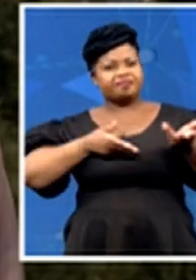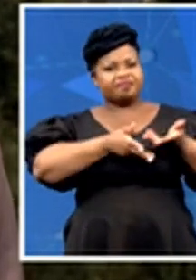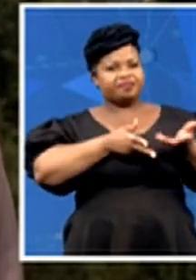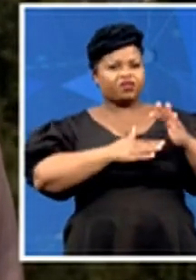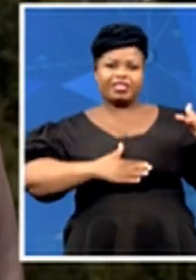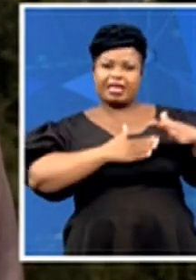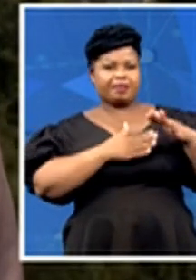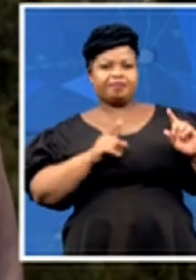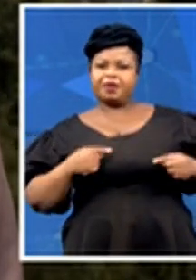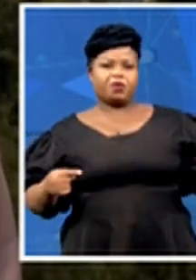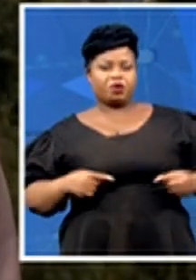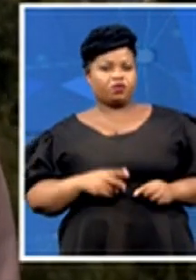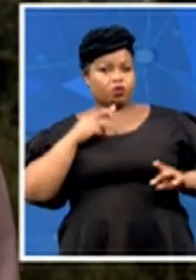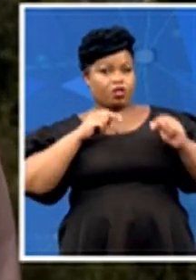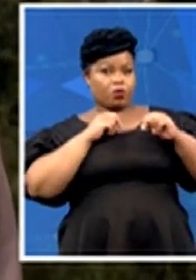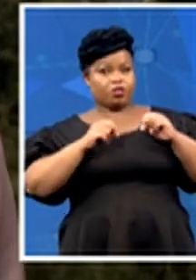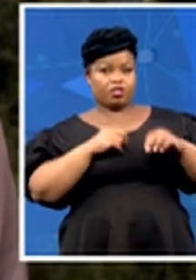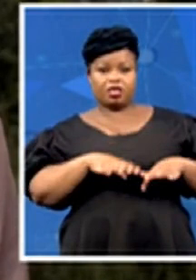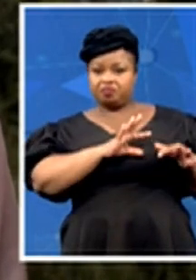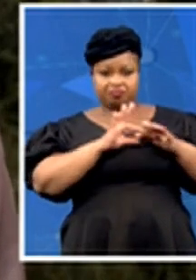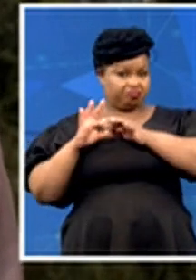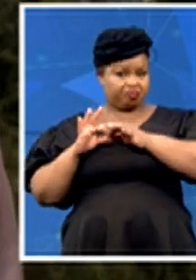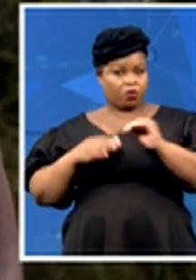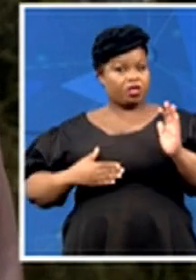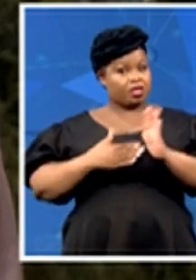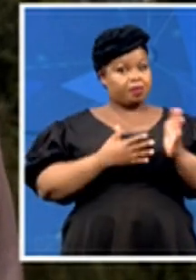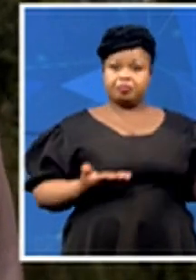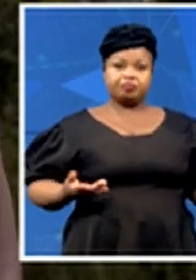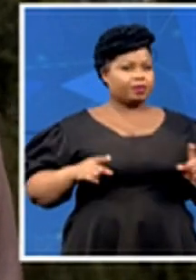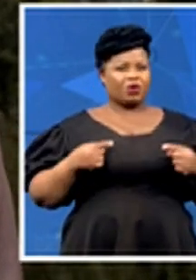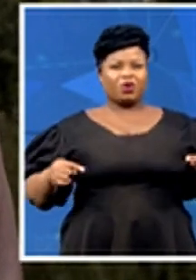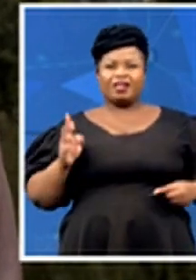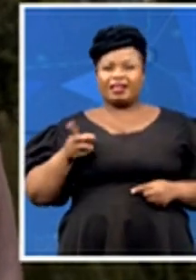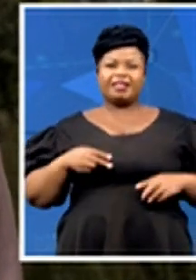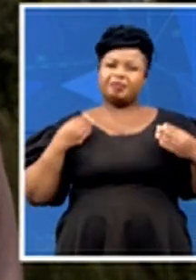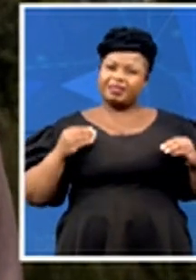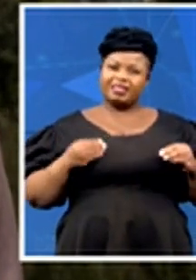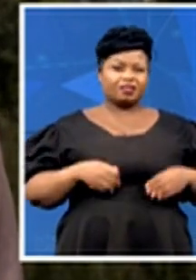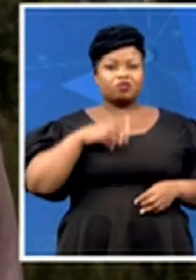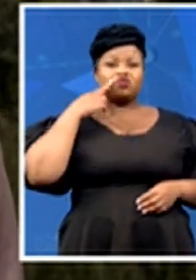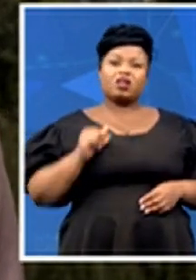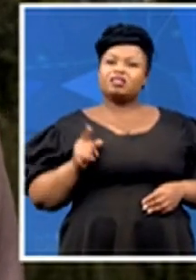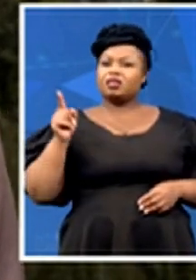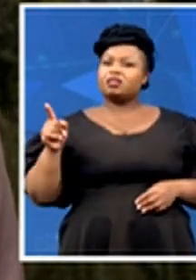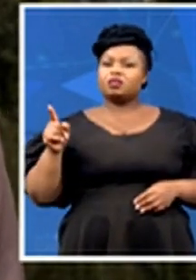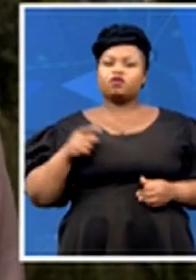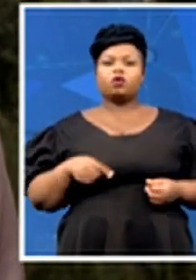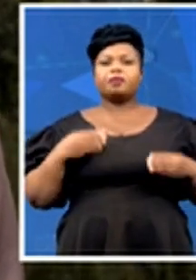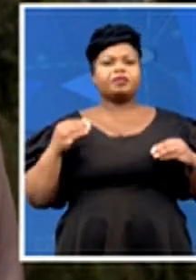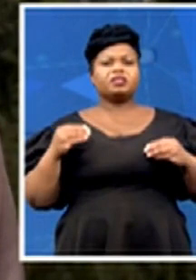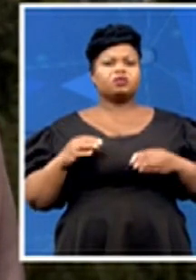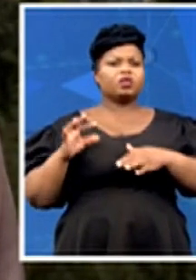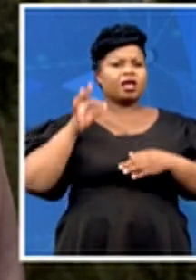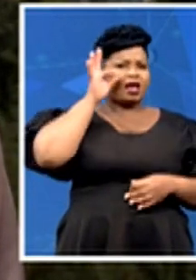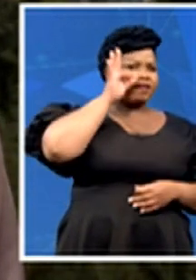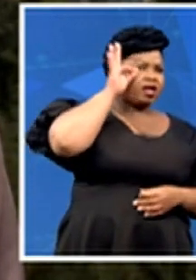relations with the taliban and it also prevents businesses in russia from doing commerce with afghanistan if the taliban